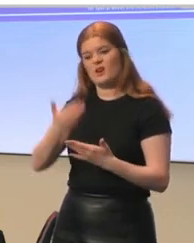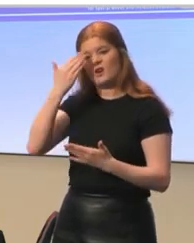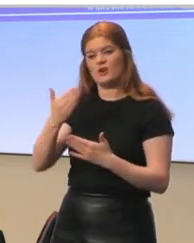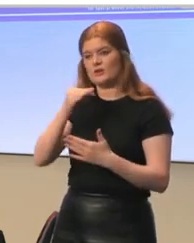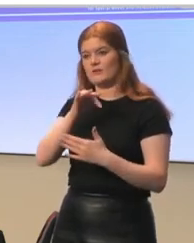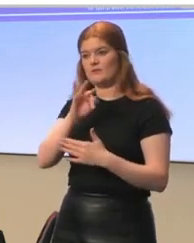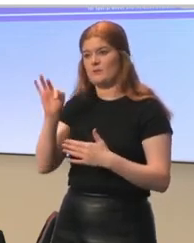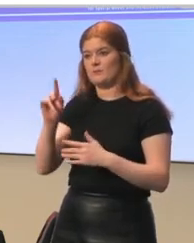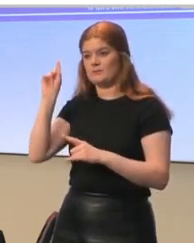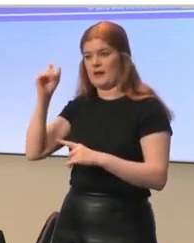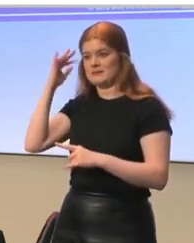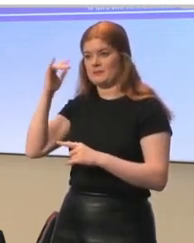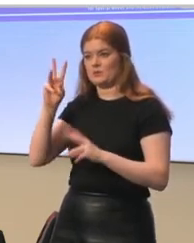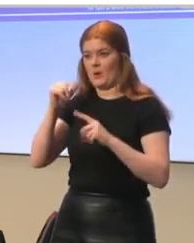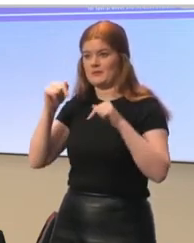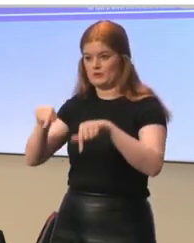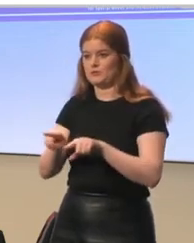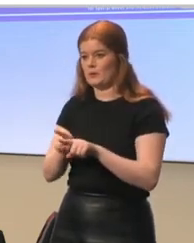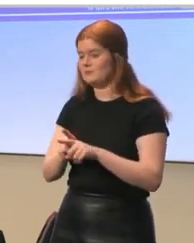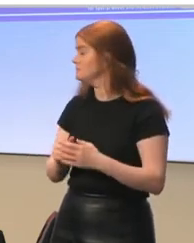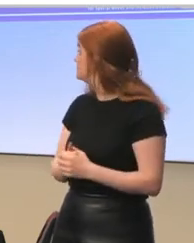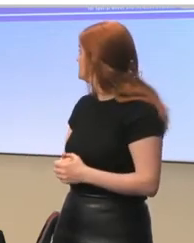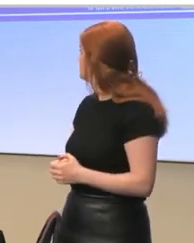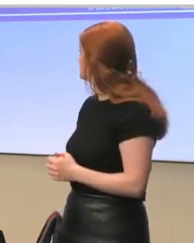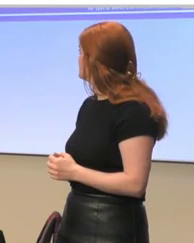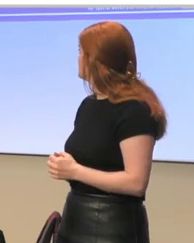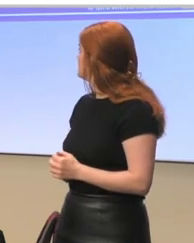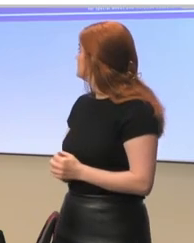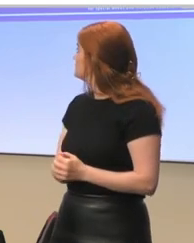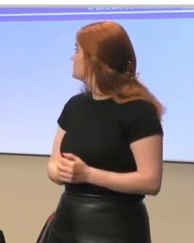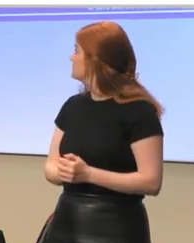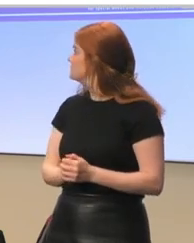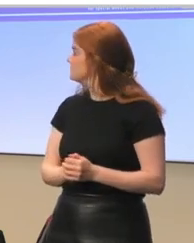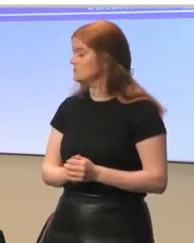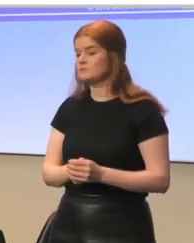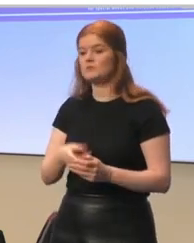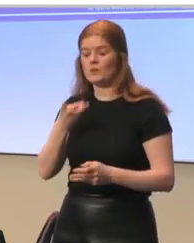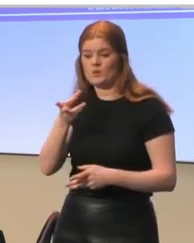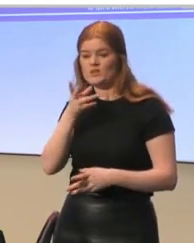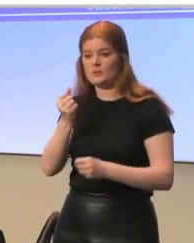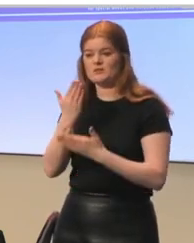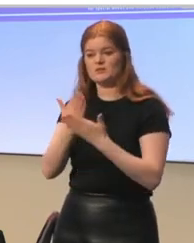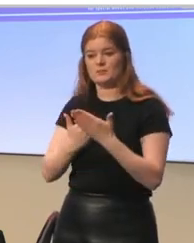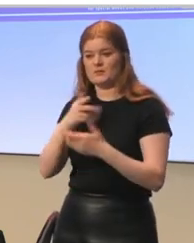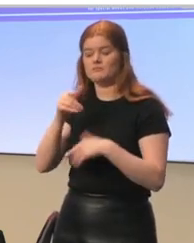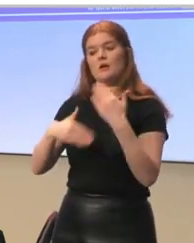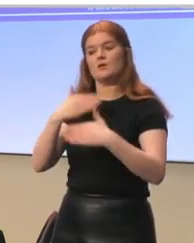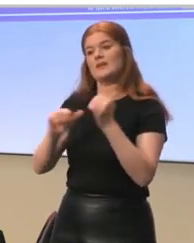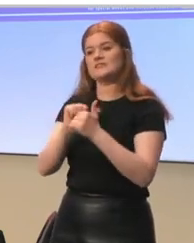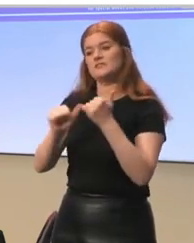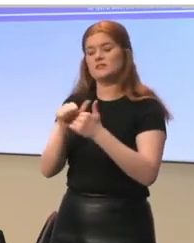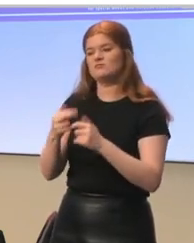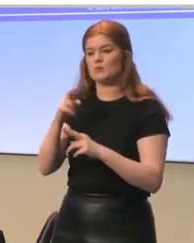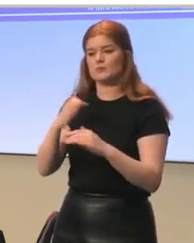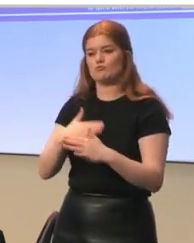COVID-19 pandemic. That's also why I'm here, I guess. And I will tell you something about this ongoing activity. And it's